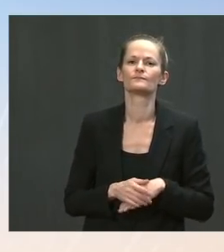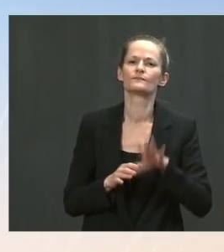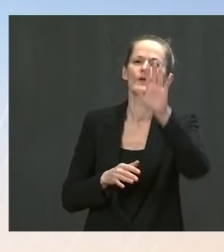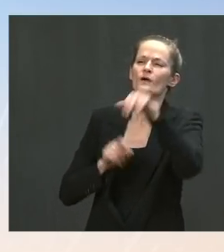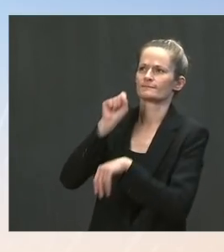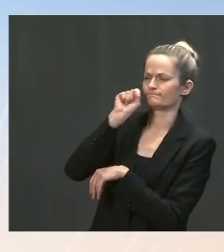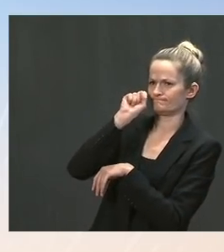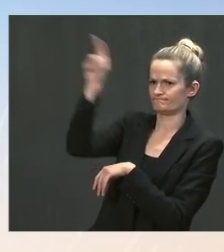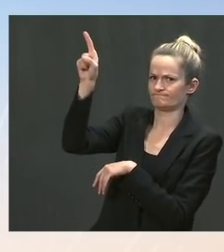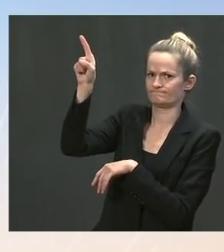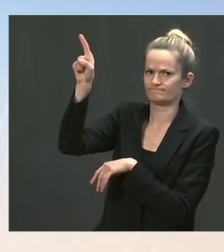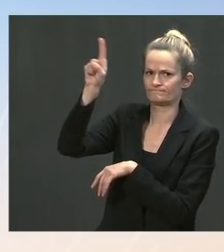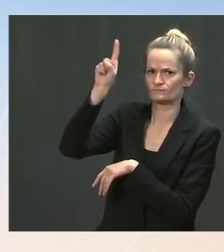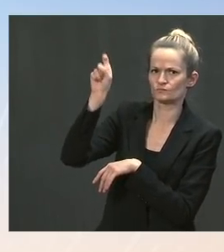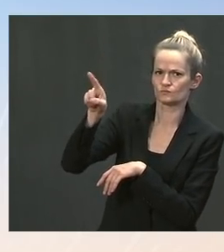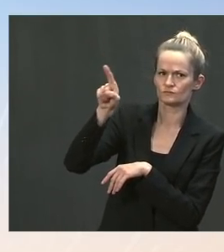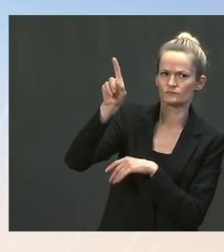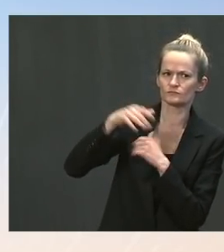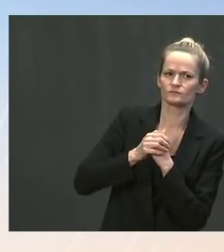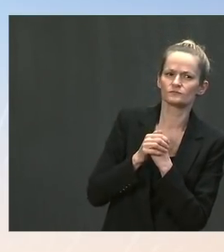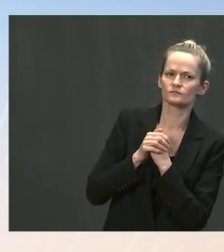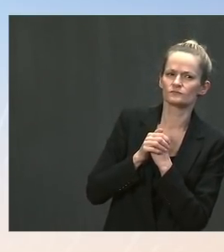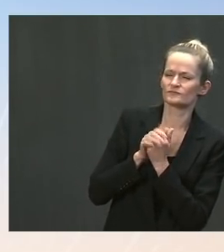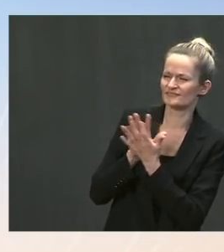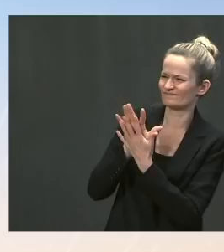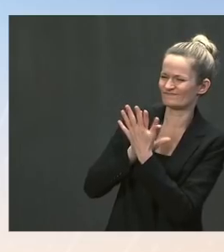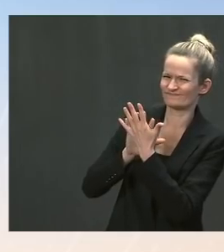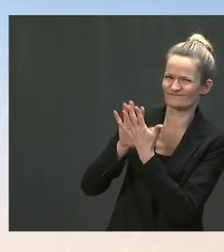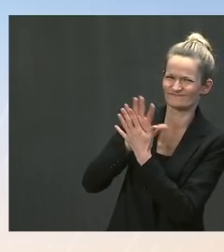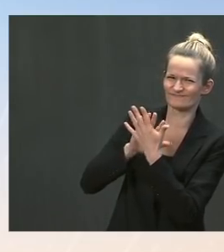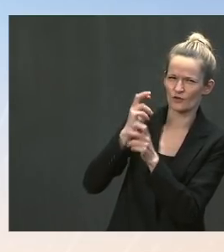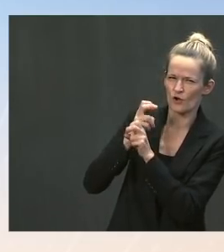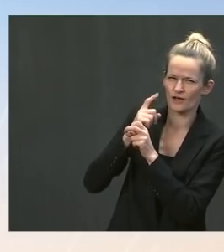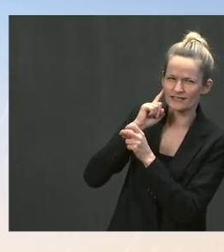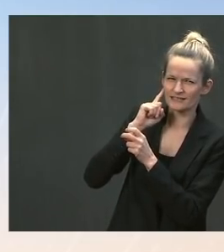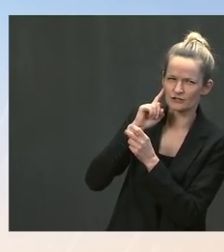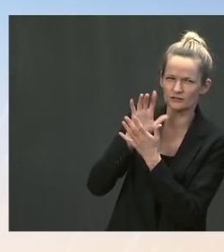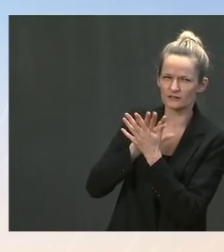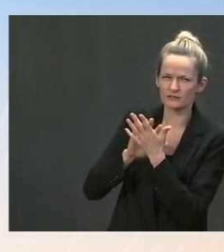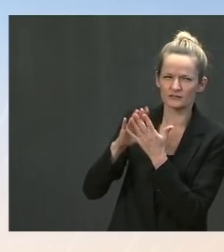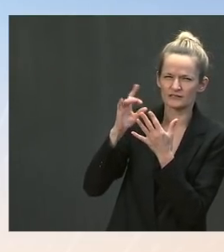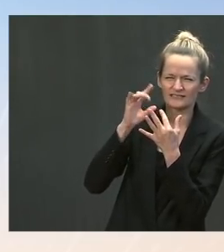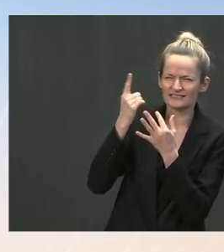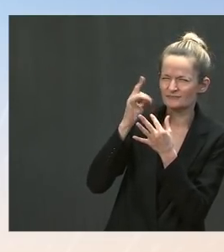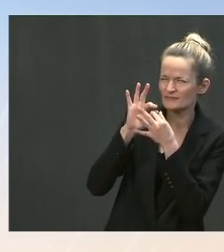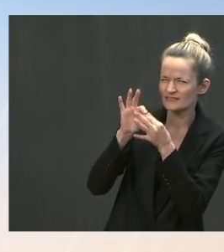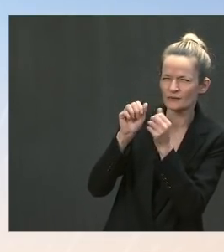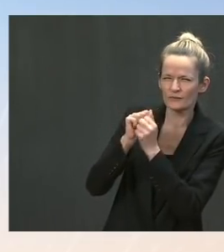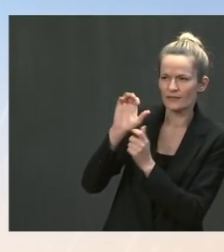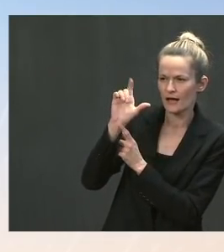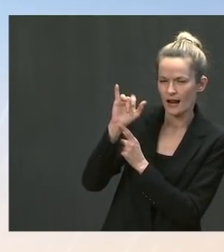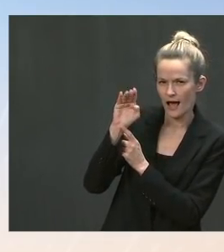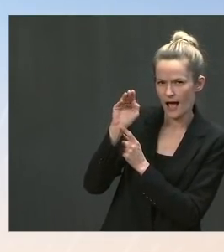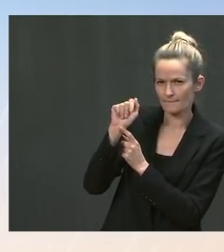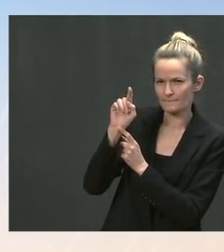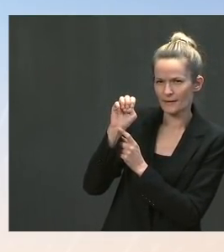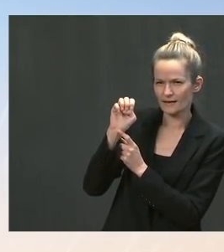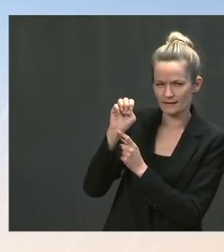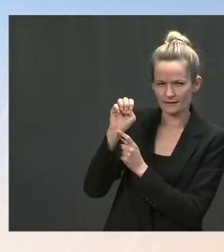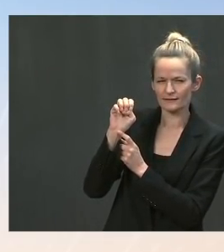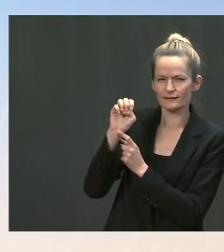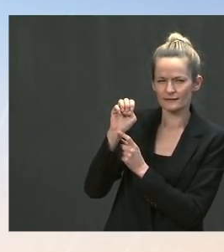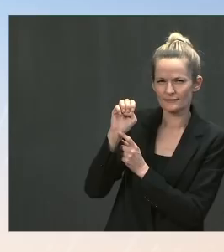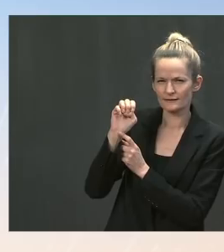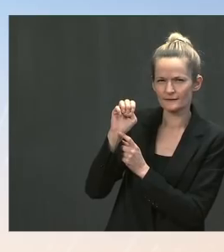good for climate because it pushes. which is it undermines some forms of crypto that use less energy. So his